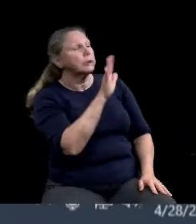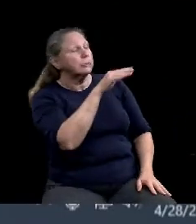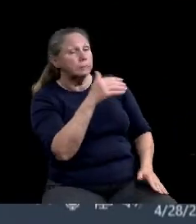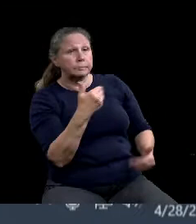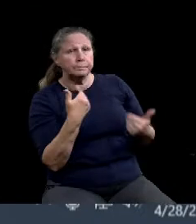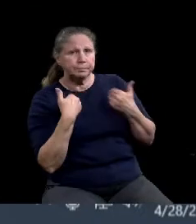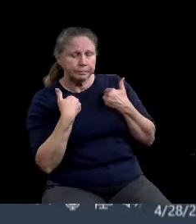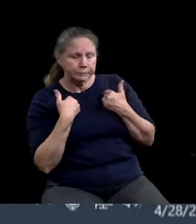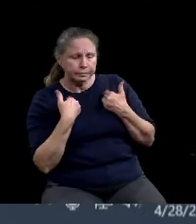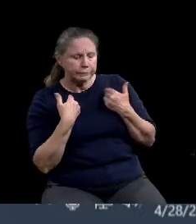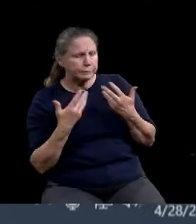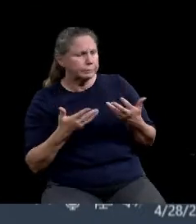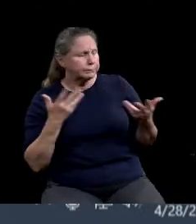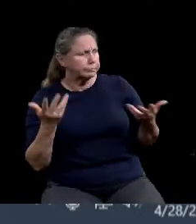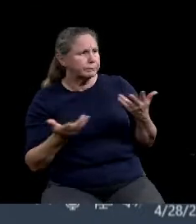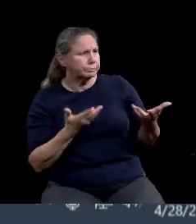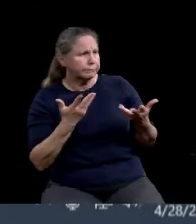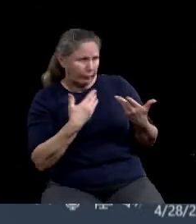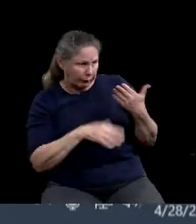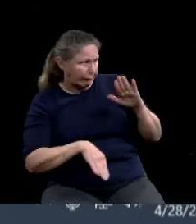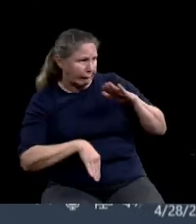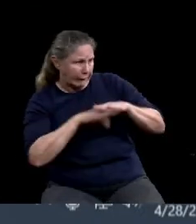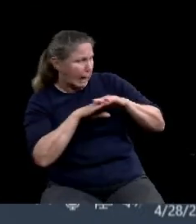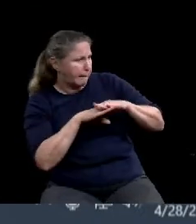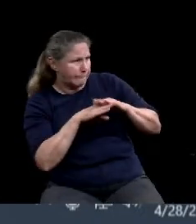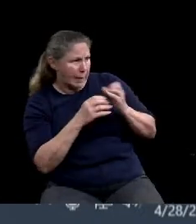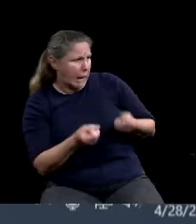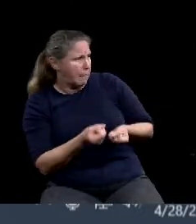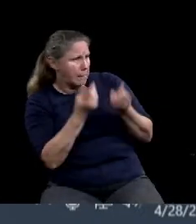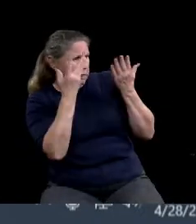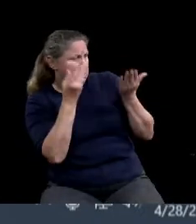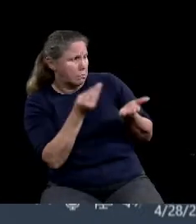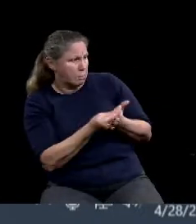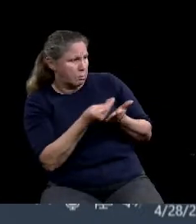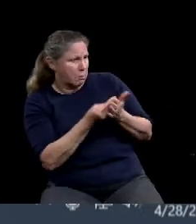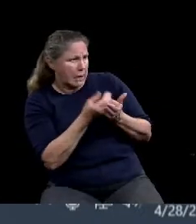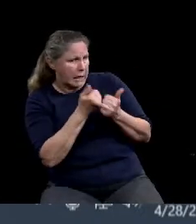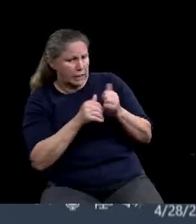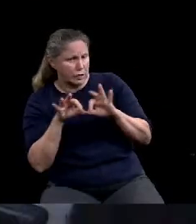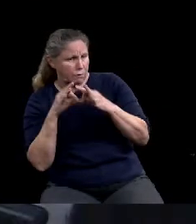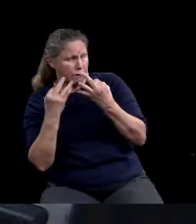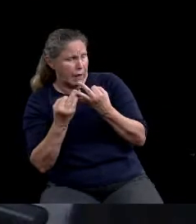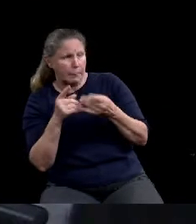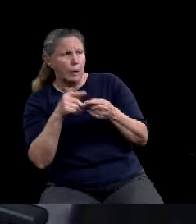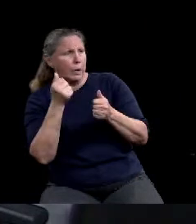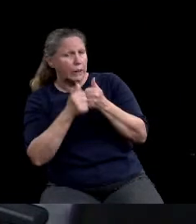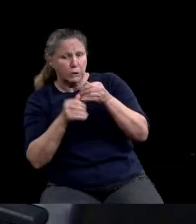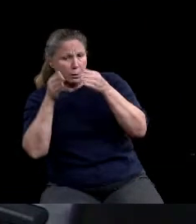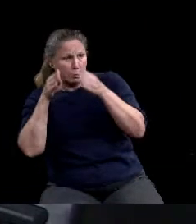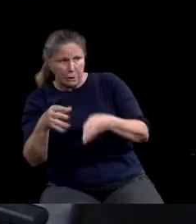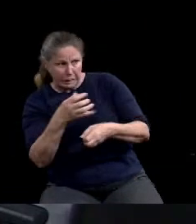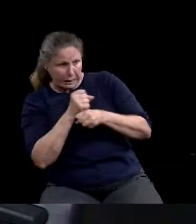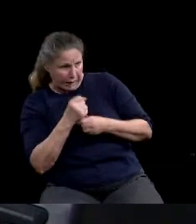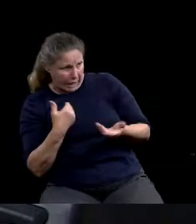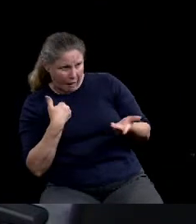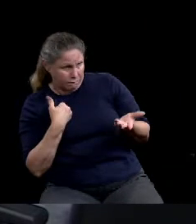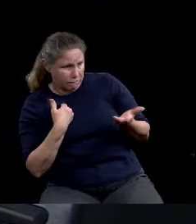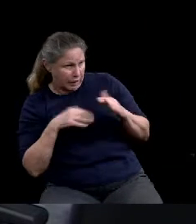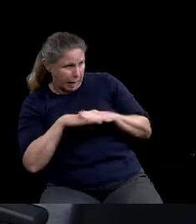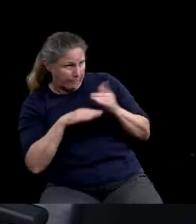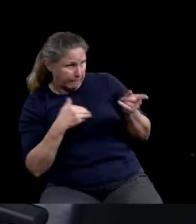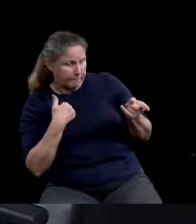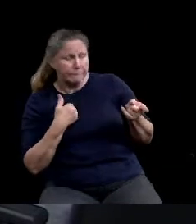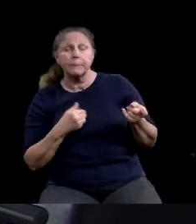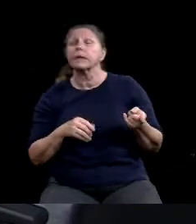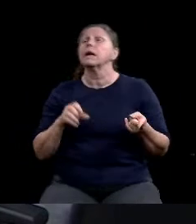amount of money that each family or each person will receive? Yes. The assistance will be provided for up to three